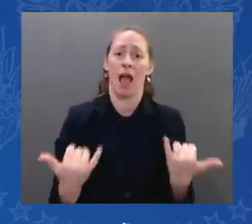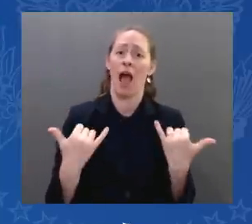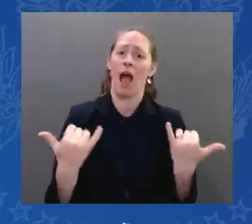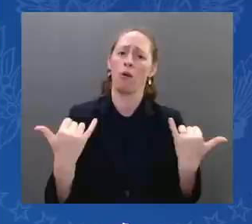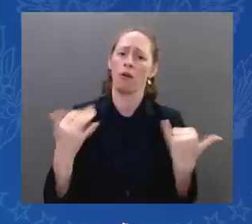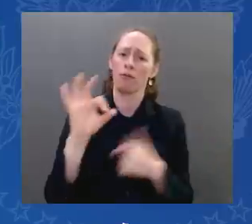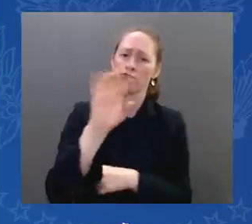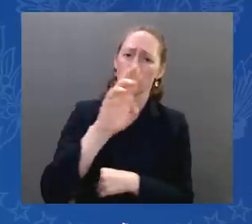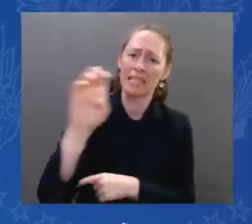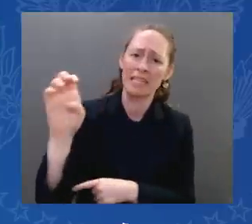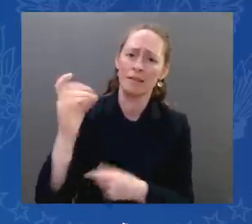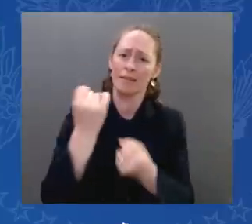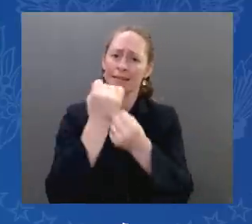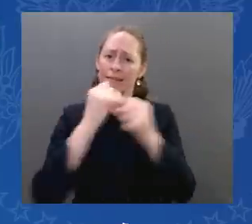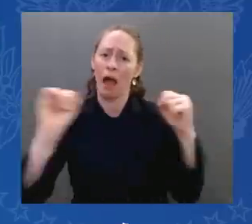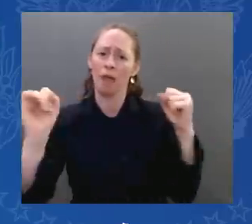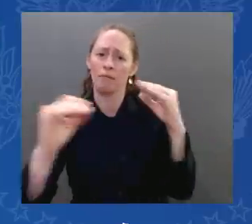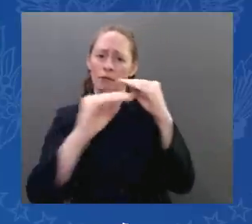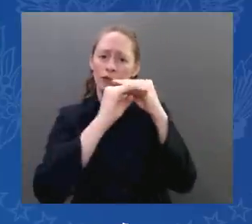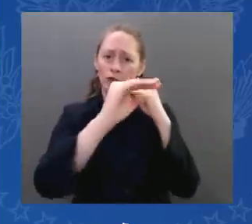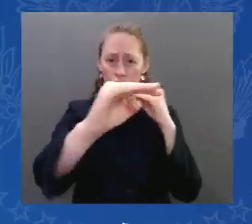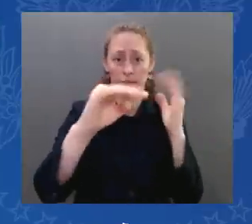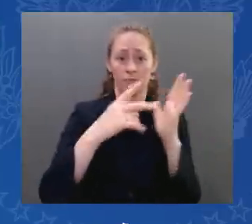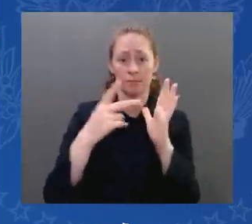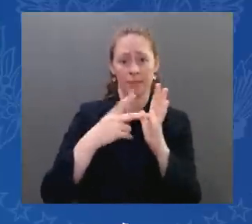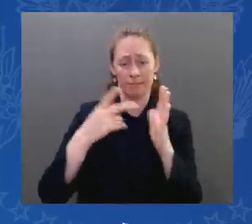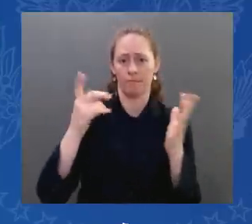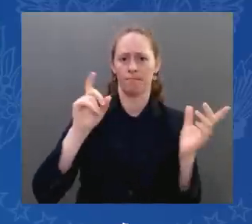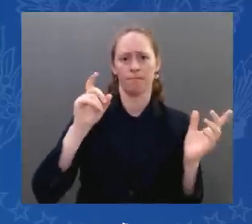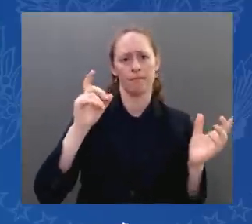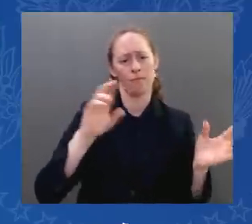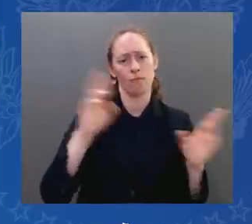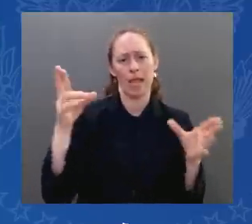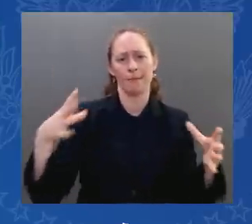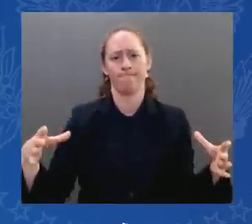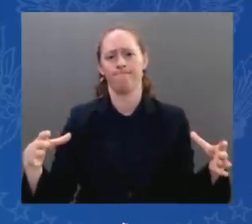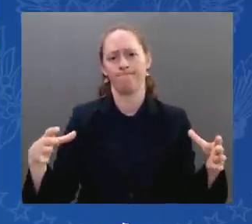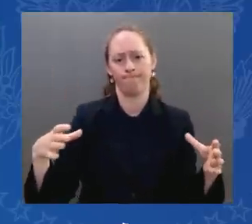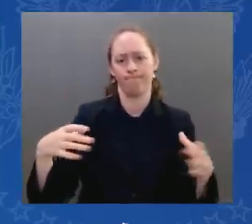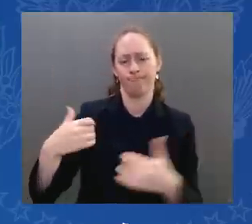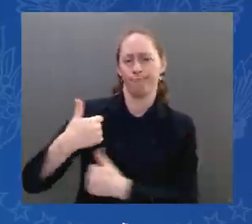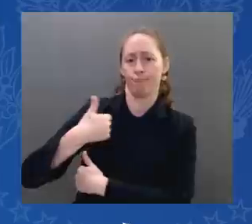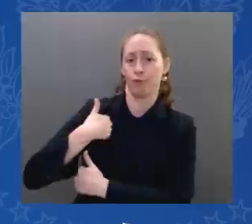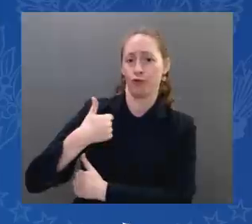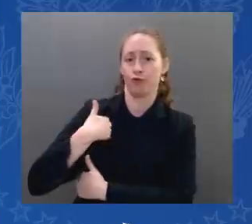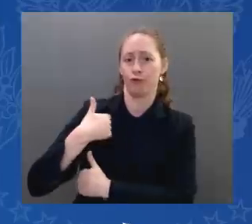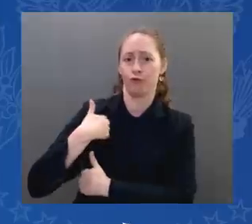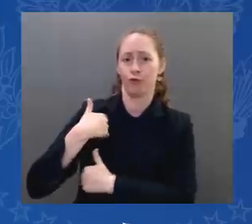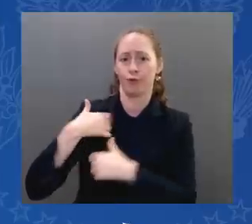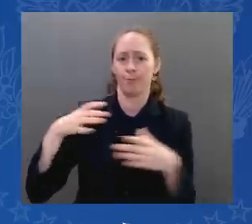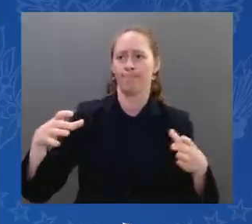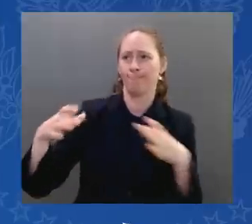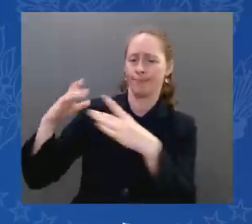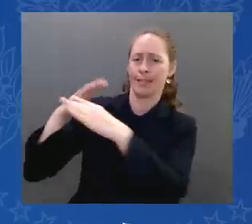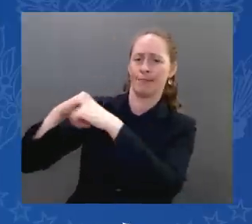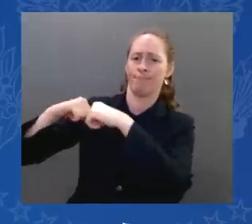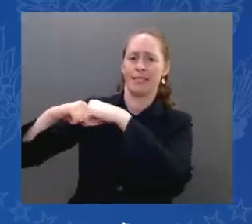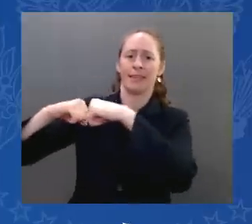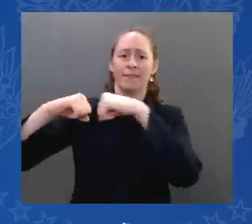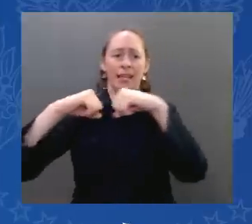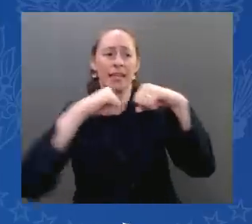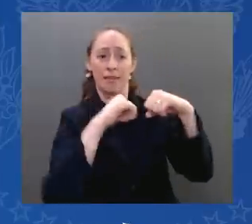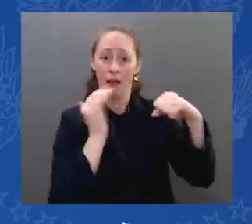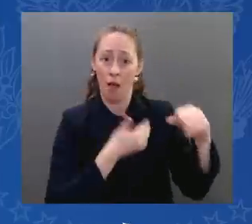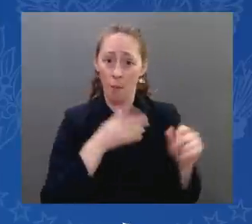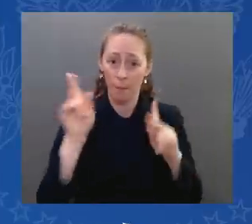Be it Joshua crossing the Jordan River or Dr. King crossing the Alabama River, the principle is the